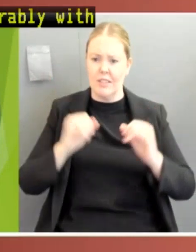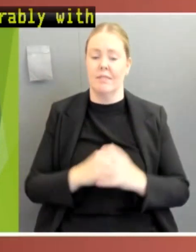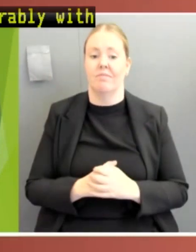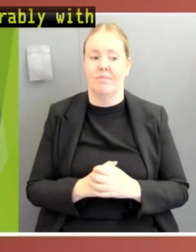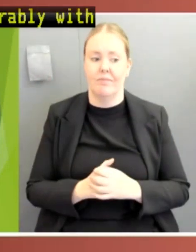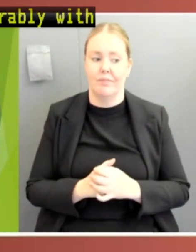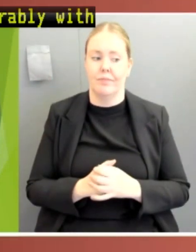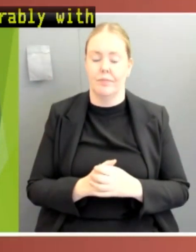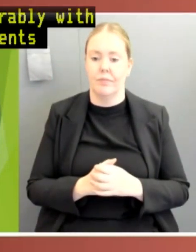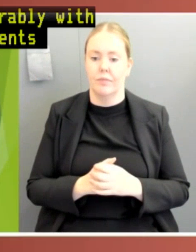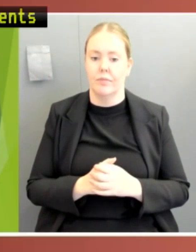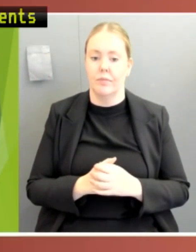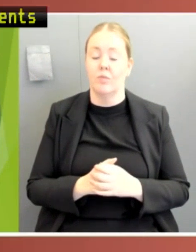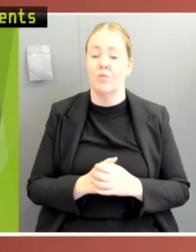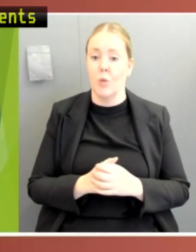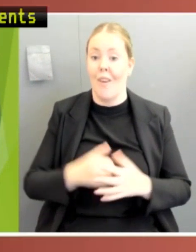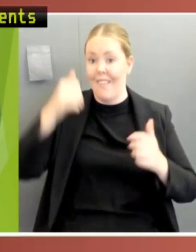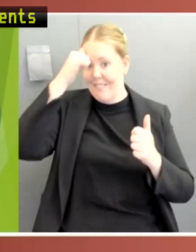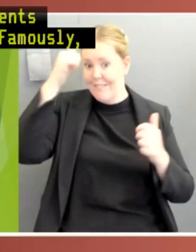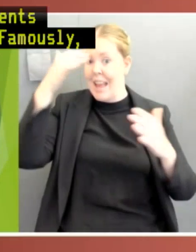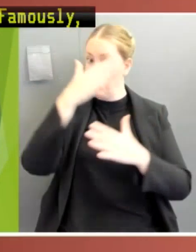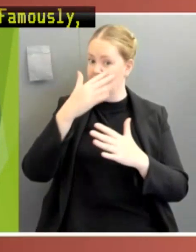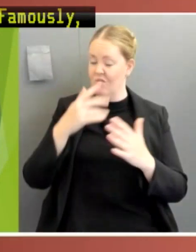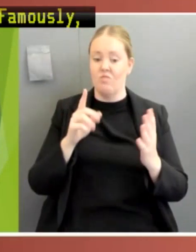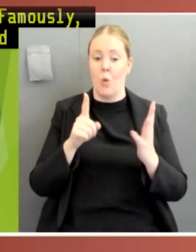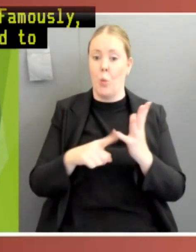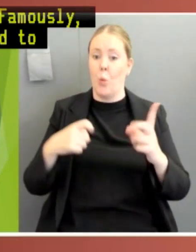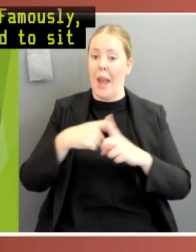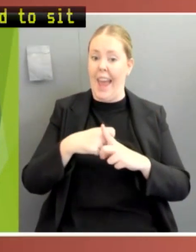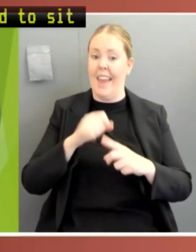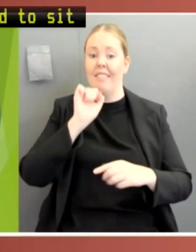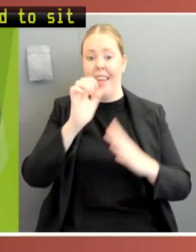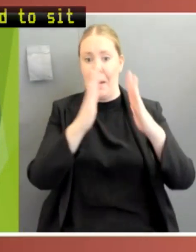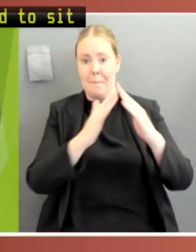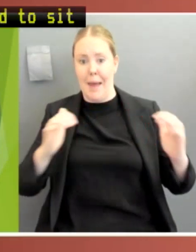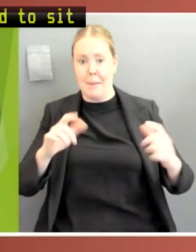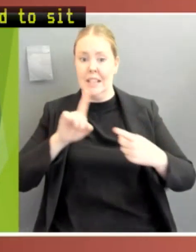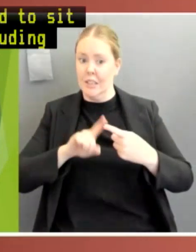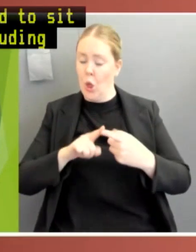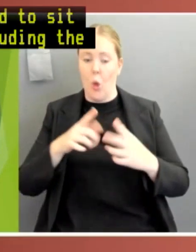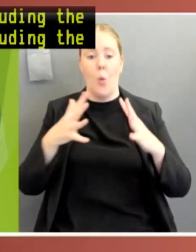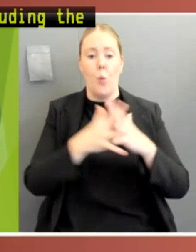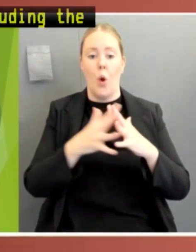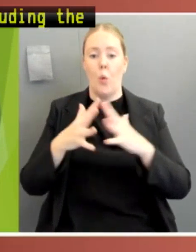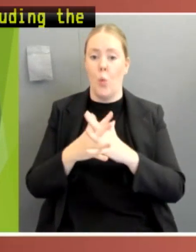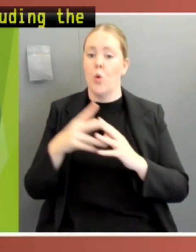Famously, the UK parliament continued to sit through World War II, including the Battle of Britain. At one stage, the House of Commons was destroyed by a bomb, but the parliament